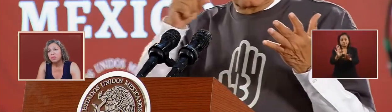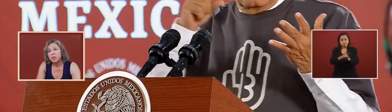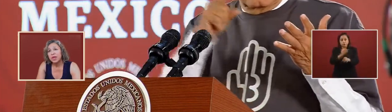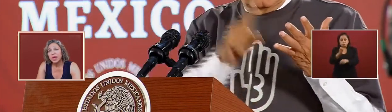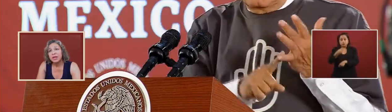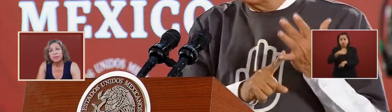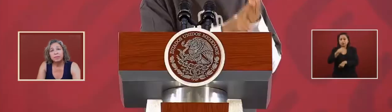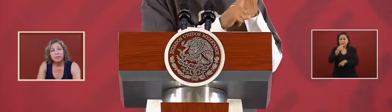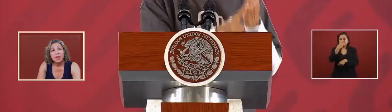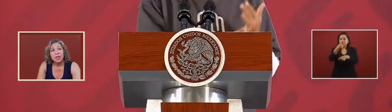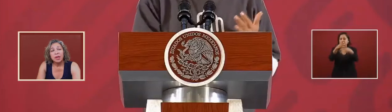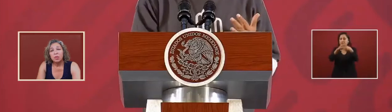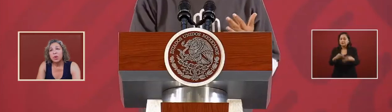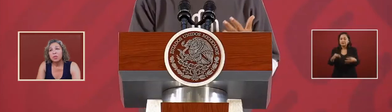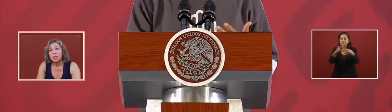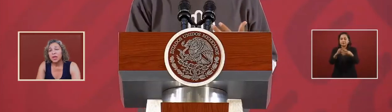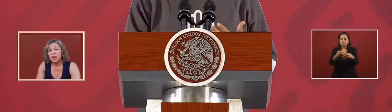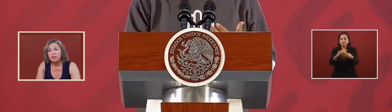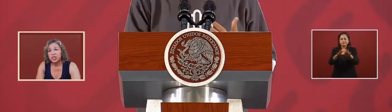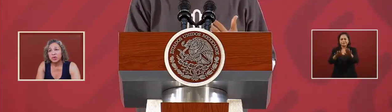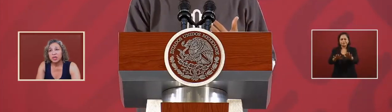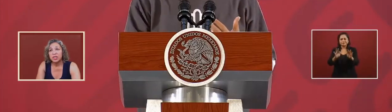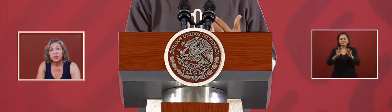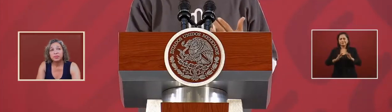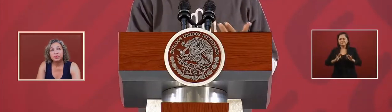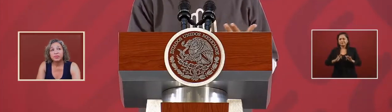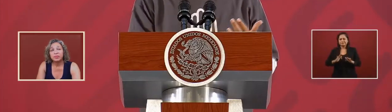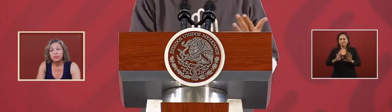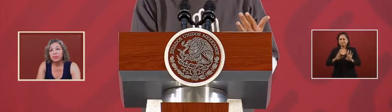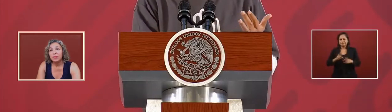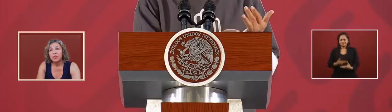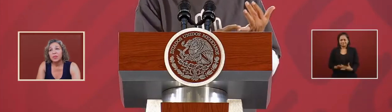to the people that we will not have a shortage